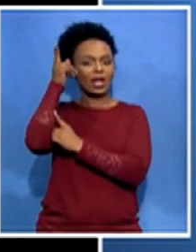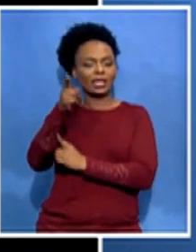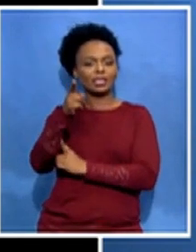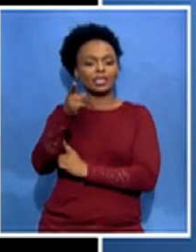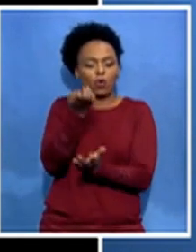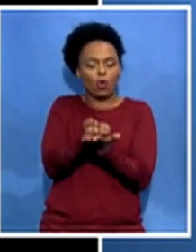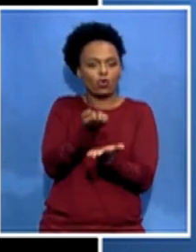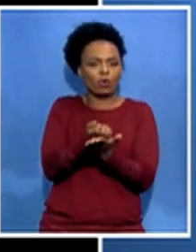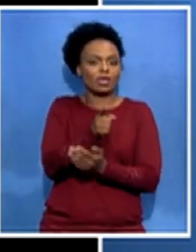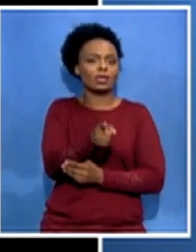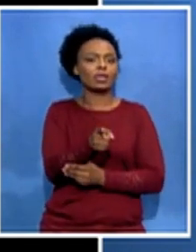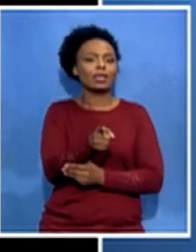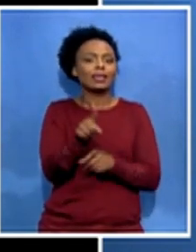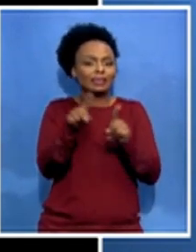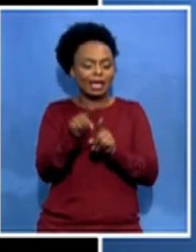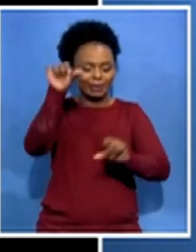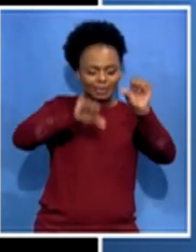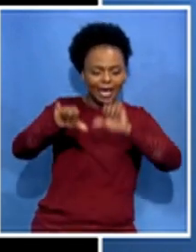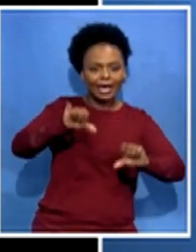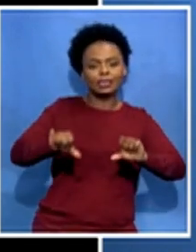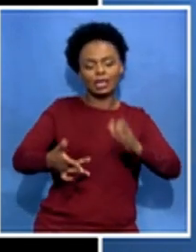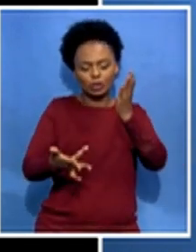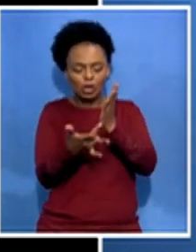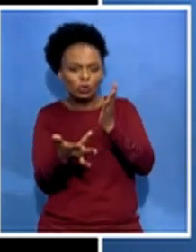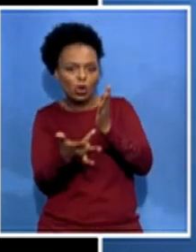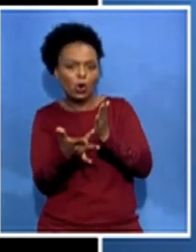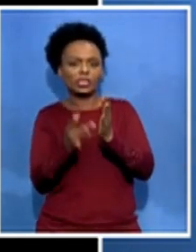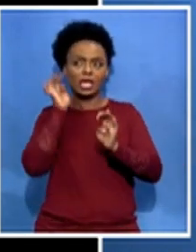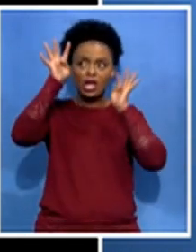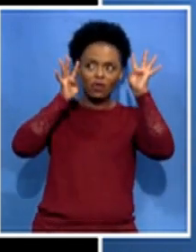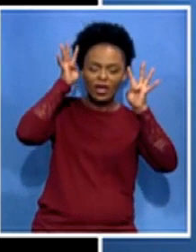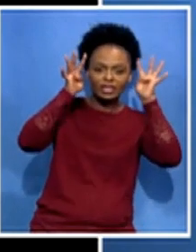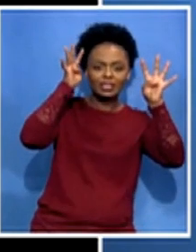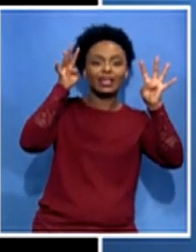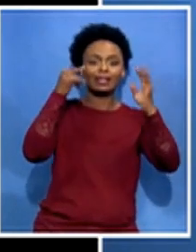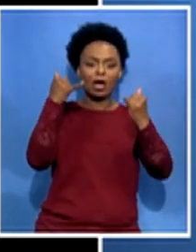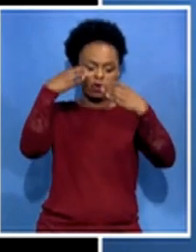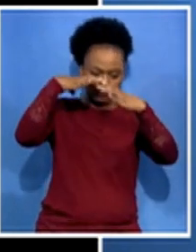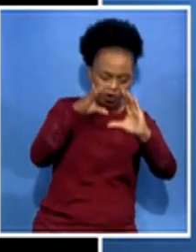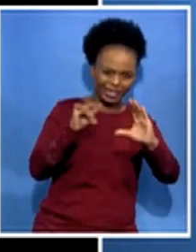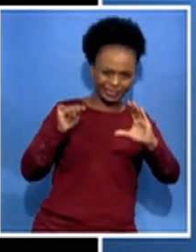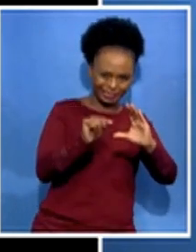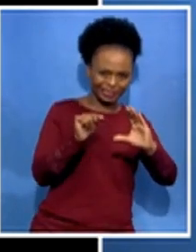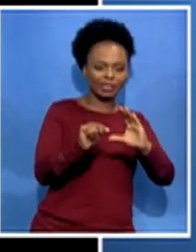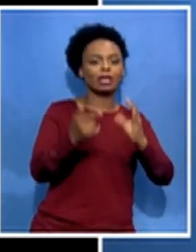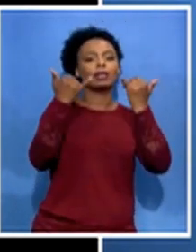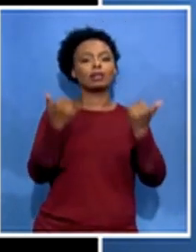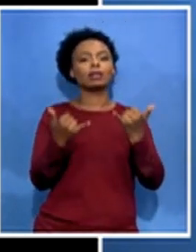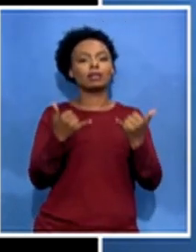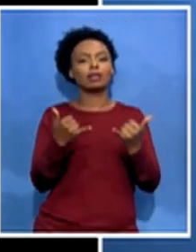technology innovation is what they are focusing on currently and the young people in